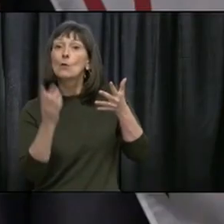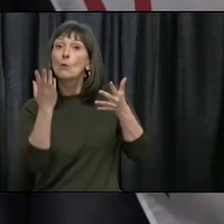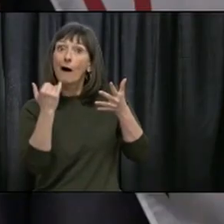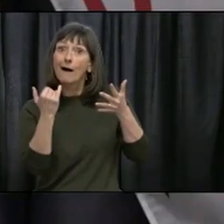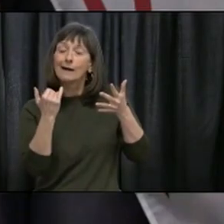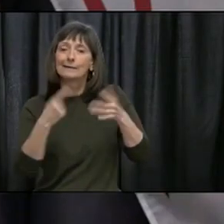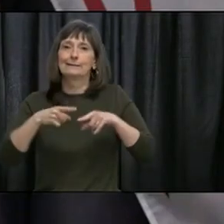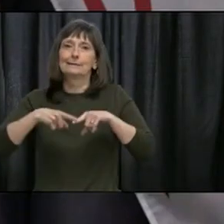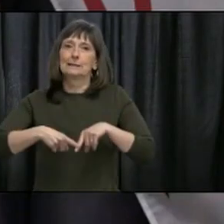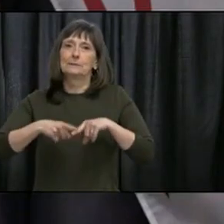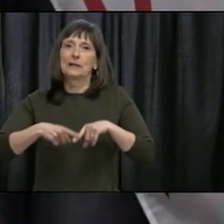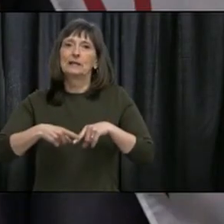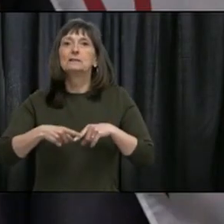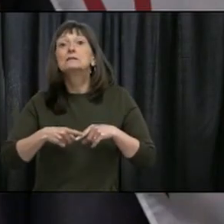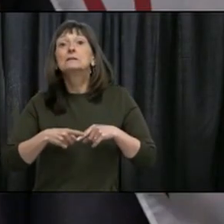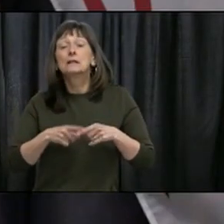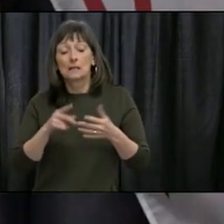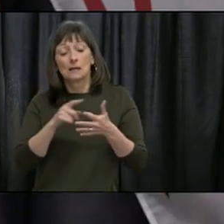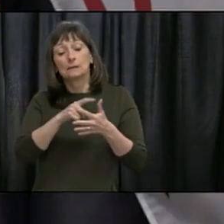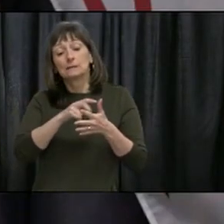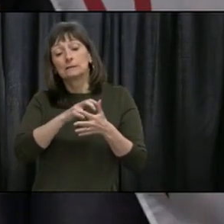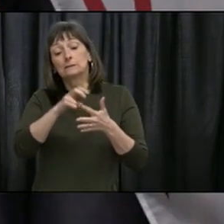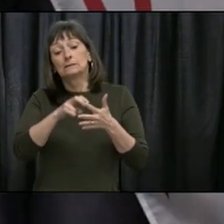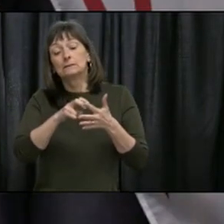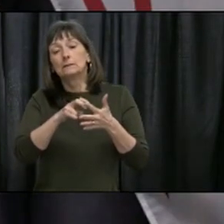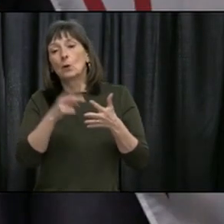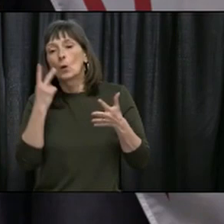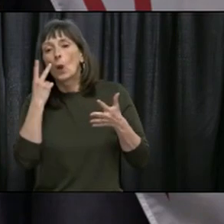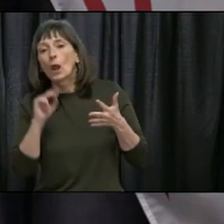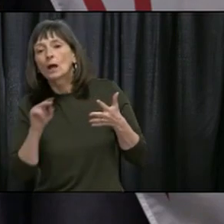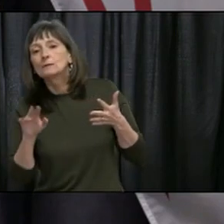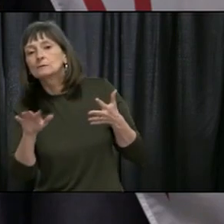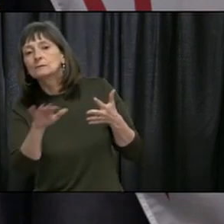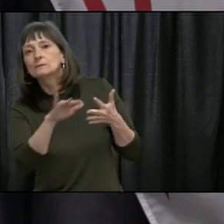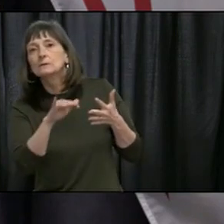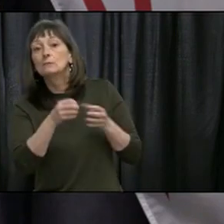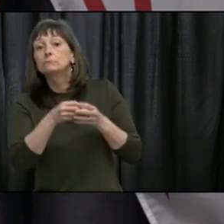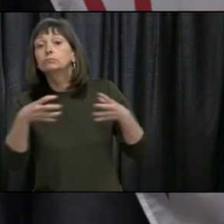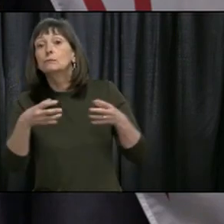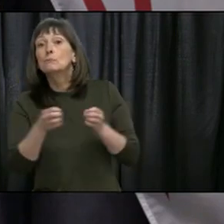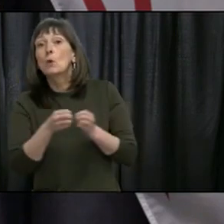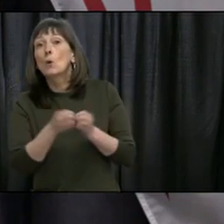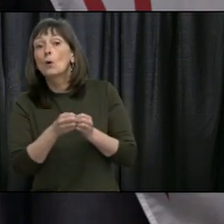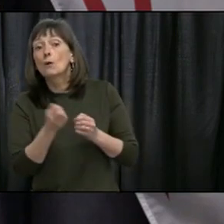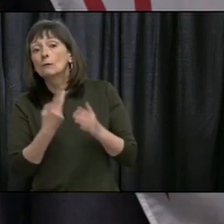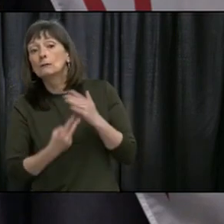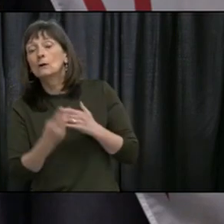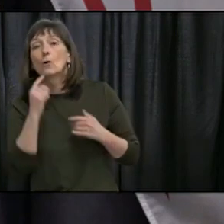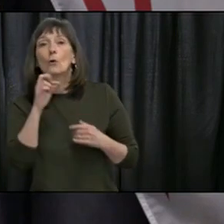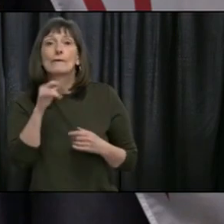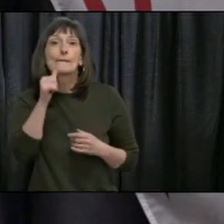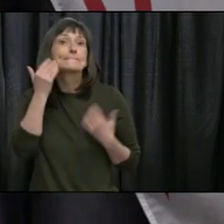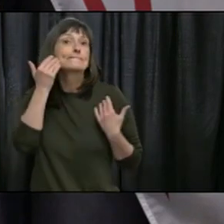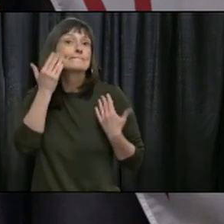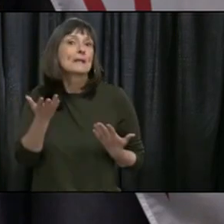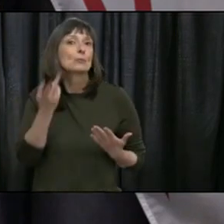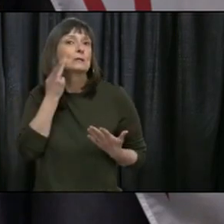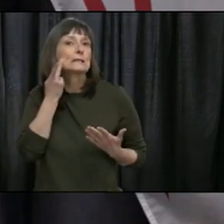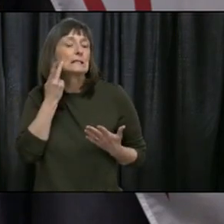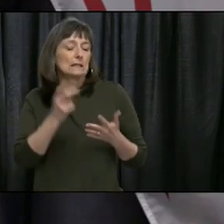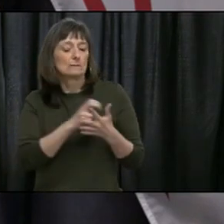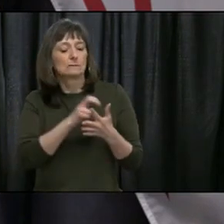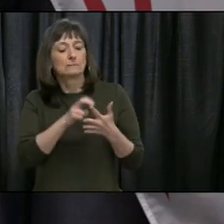our epidemiology is here. so what the spread of the disease looks like in Newfoundland and